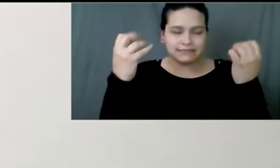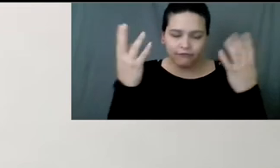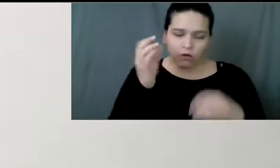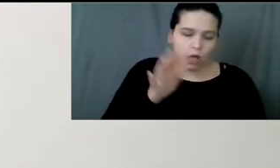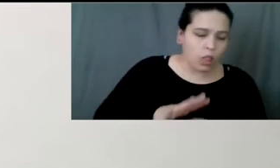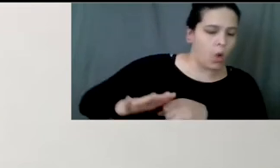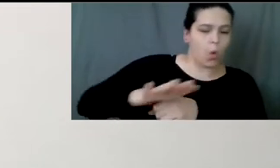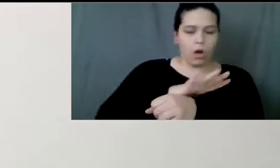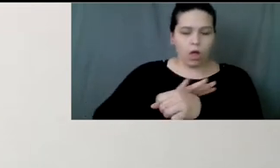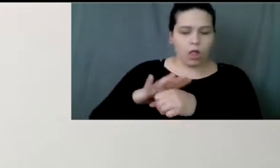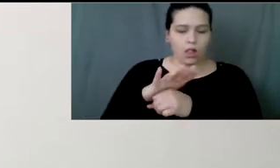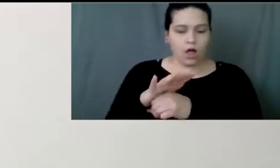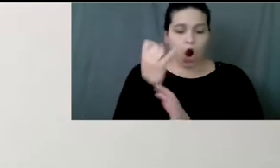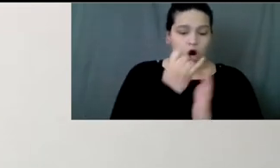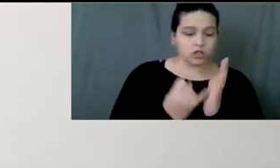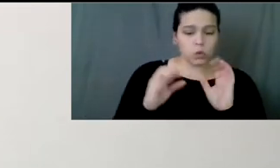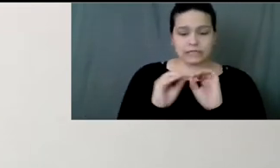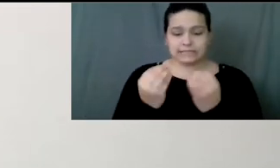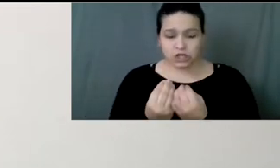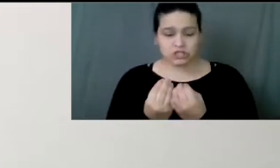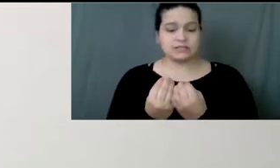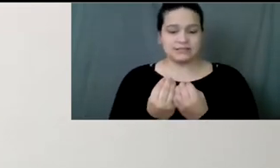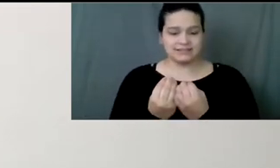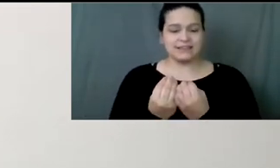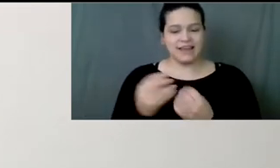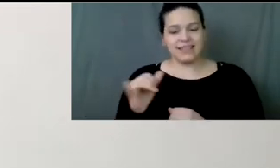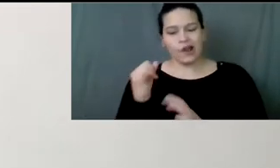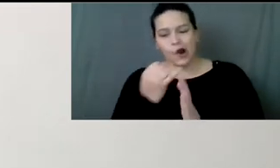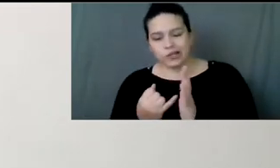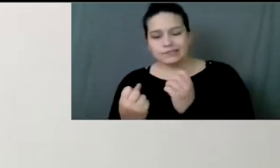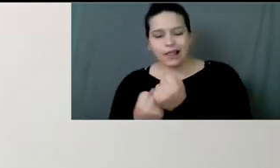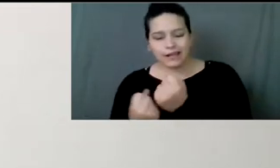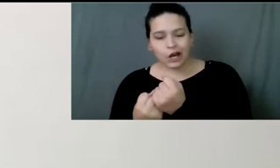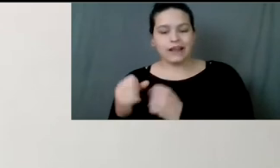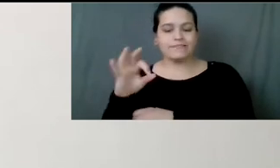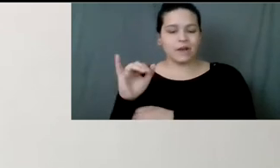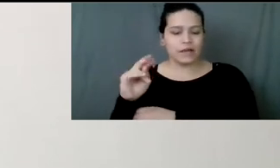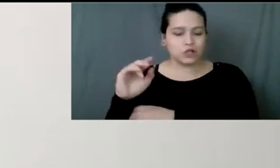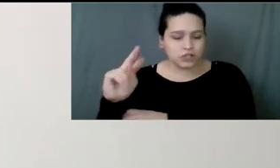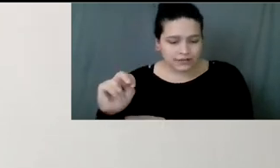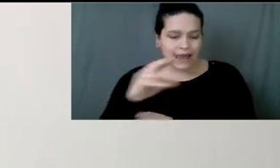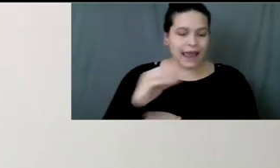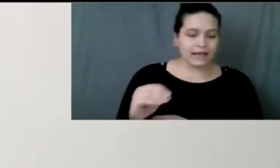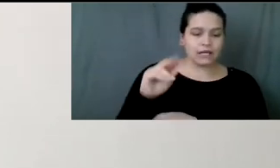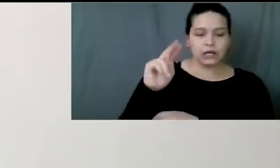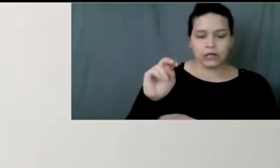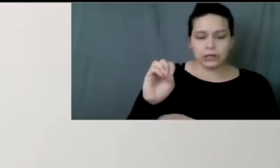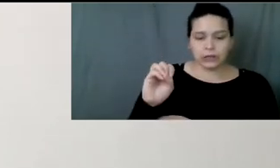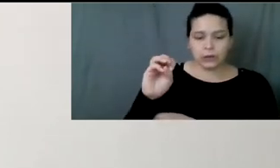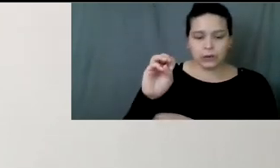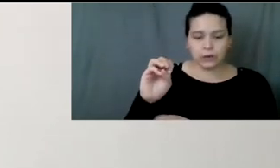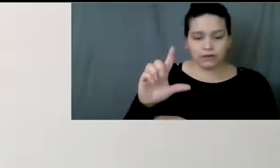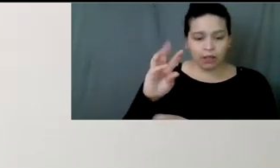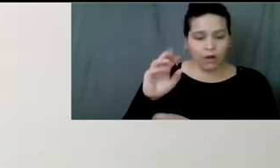non-indigenous people have received doesn't include a full and accurate history of indigenous people. The educational system